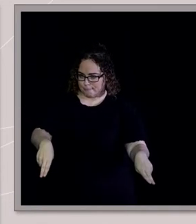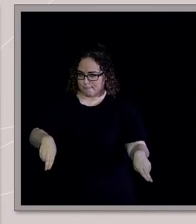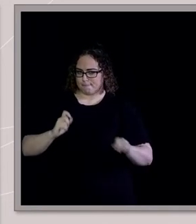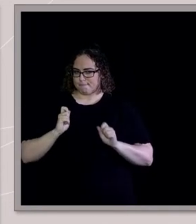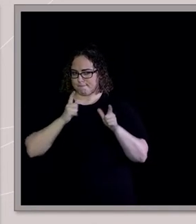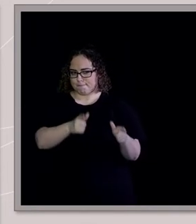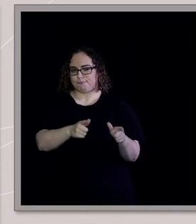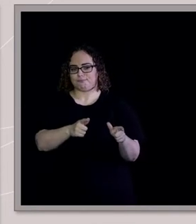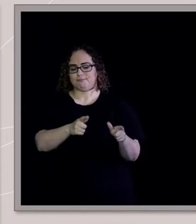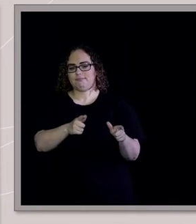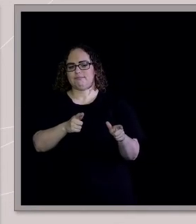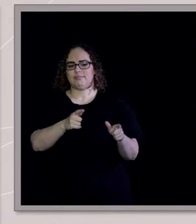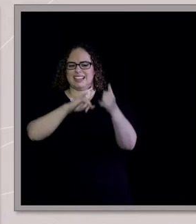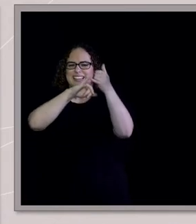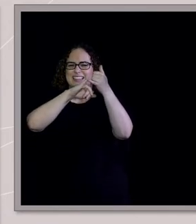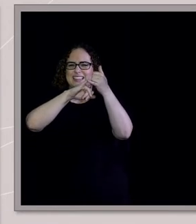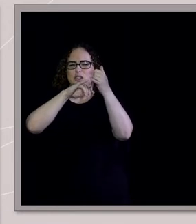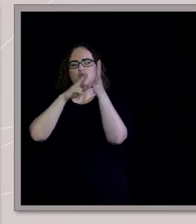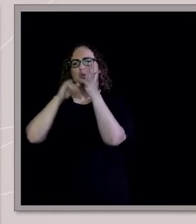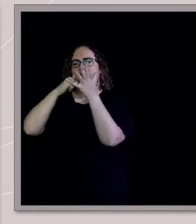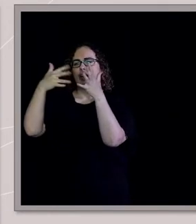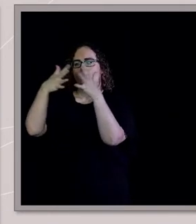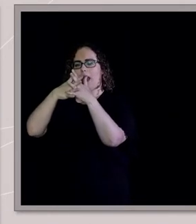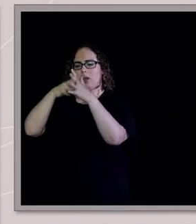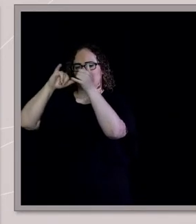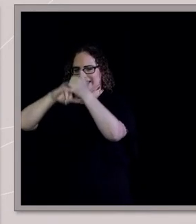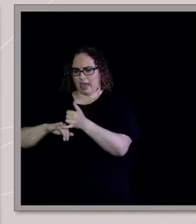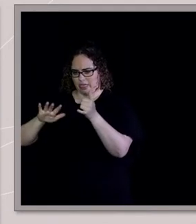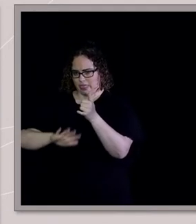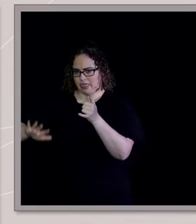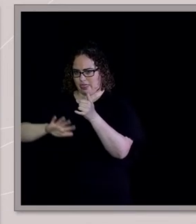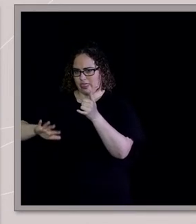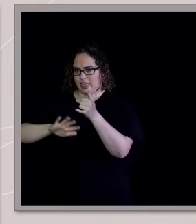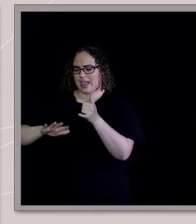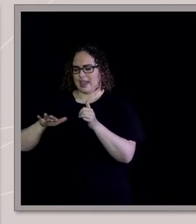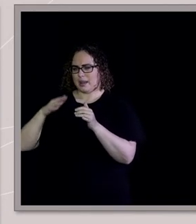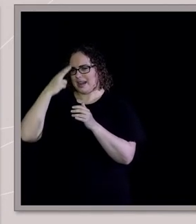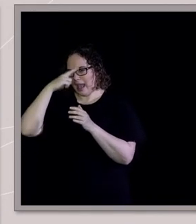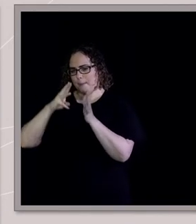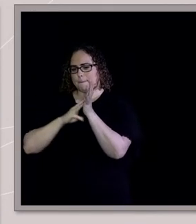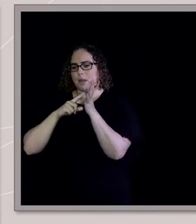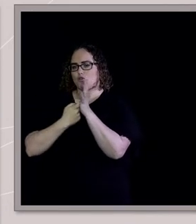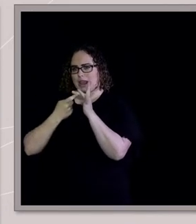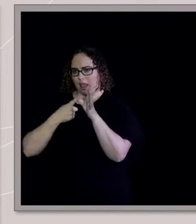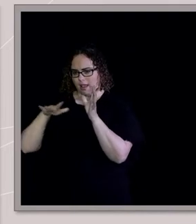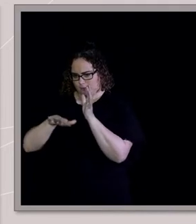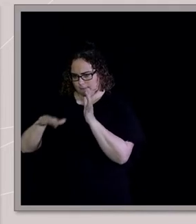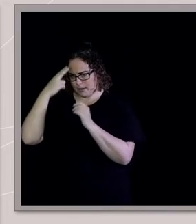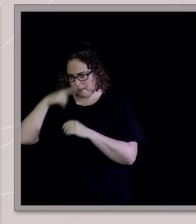down on the south coast of New South Wales at a place called Maria. And these camps were